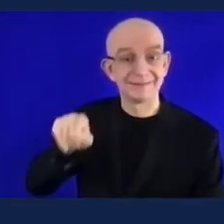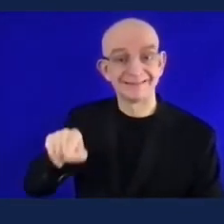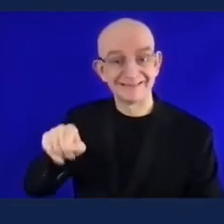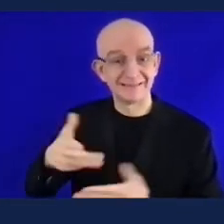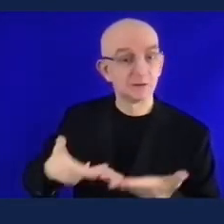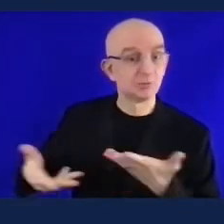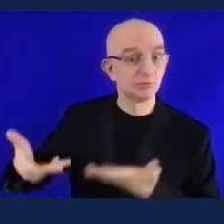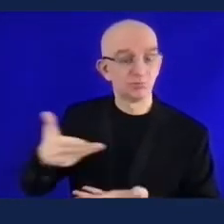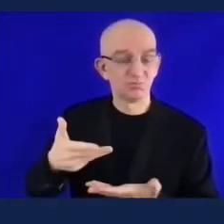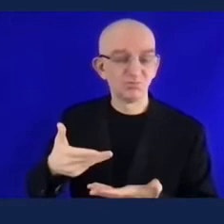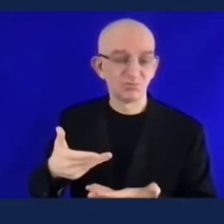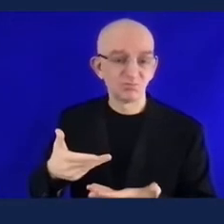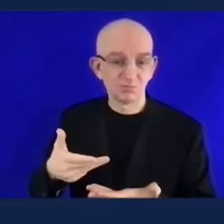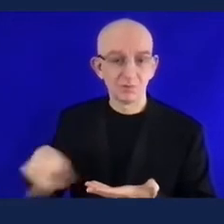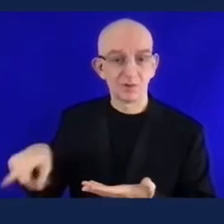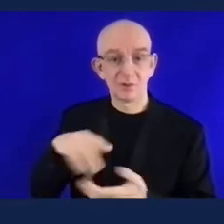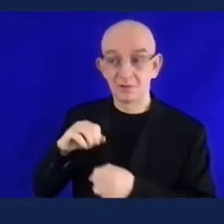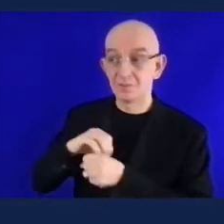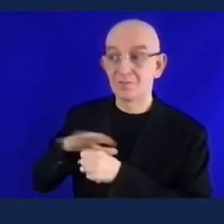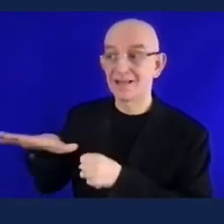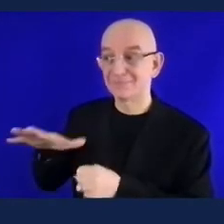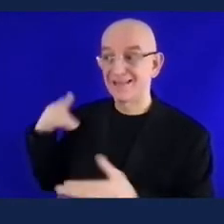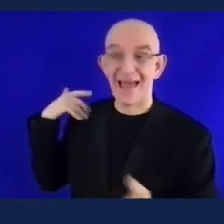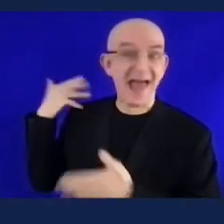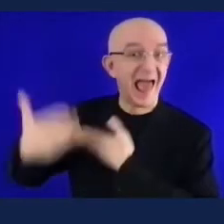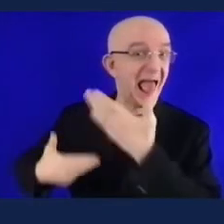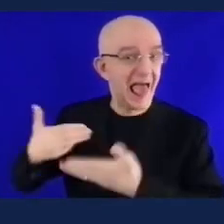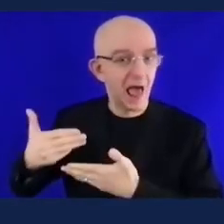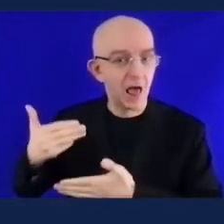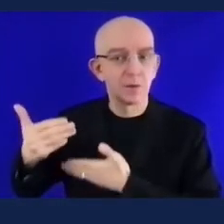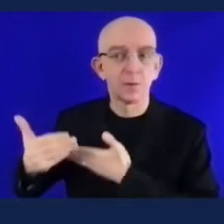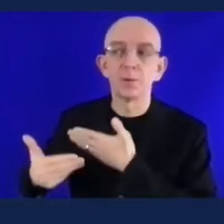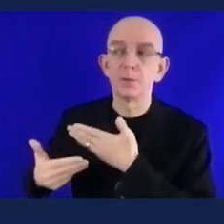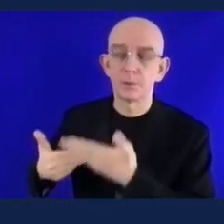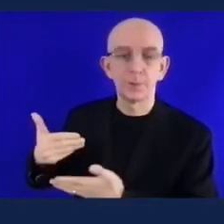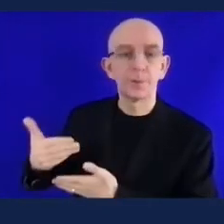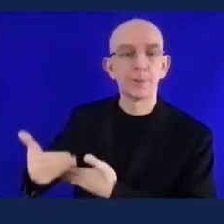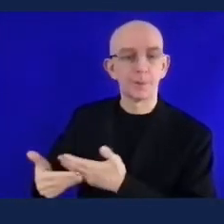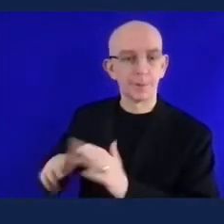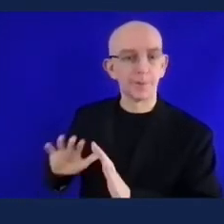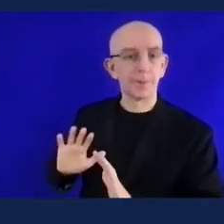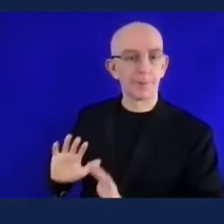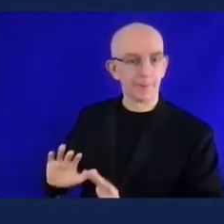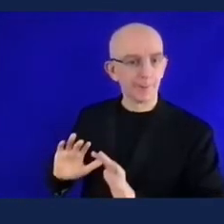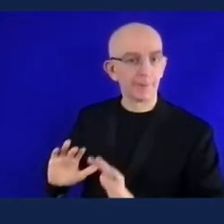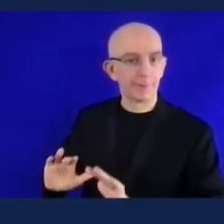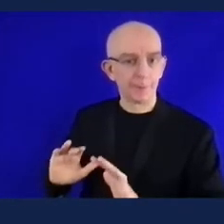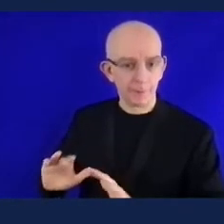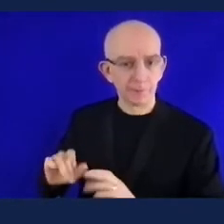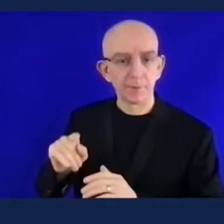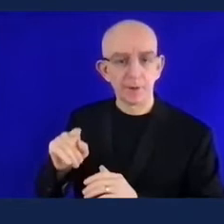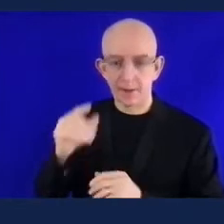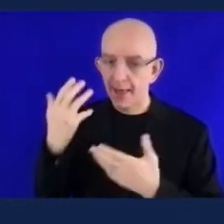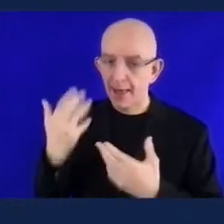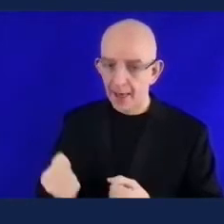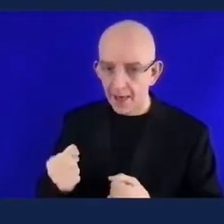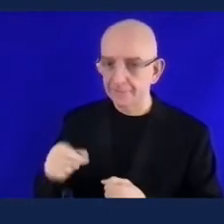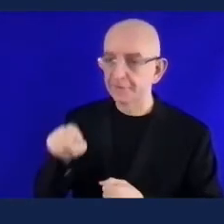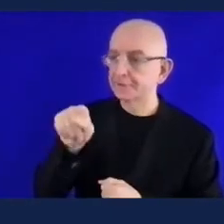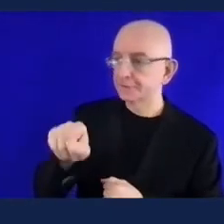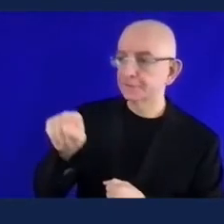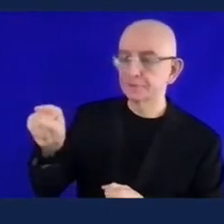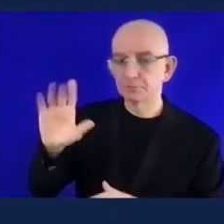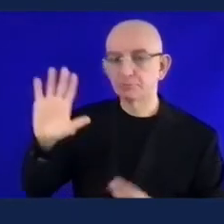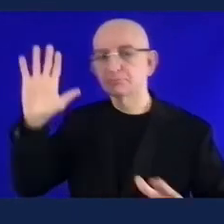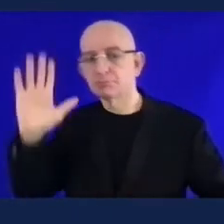towards uh bring it into their own ground and now we're talking to some of the other clubs but we're running you know we're